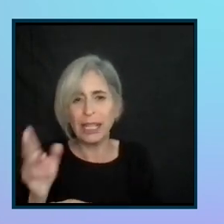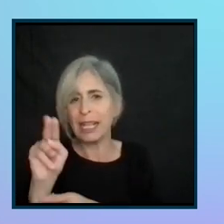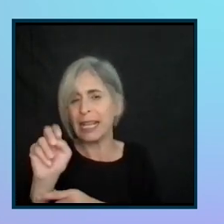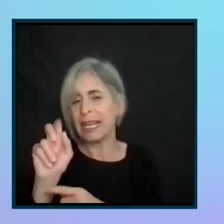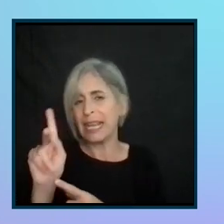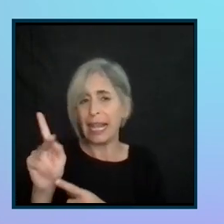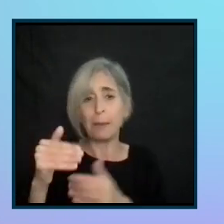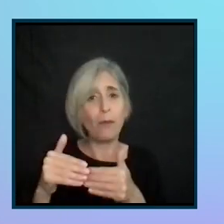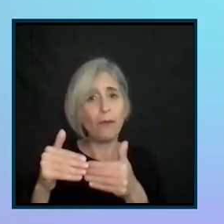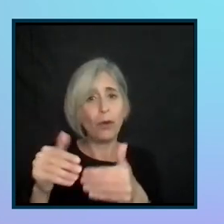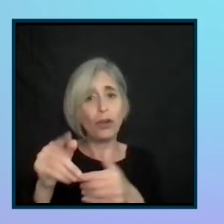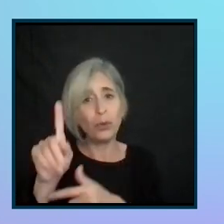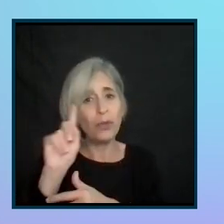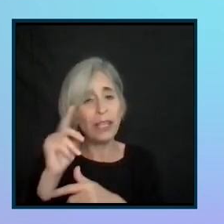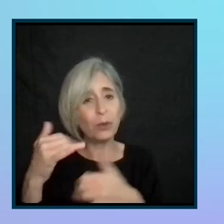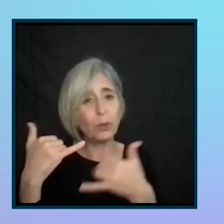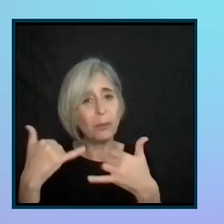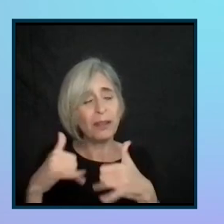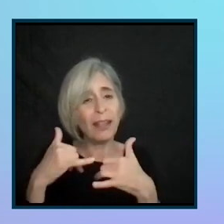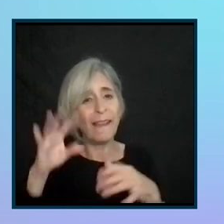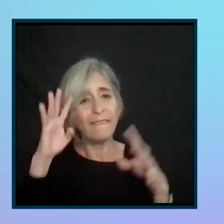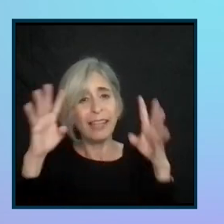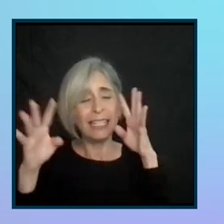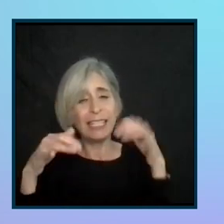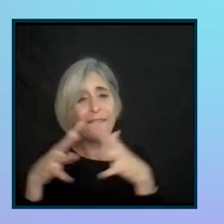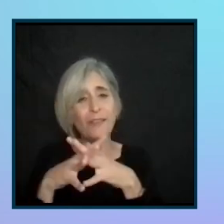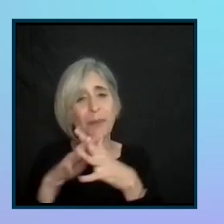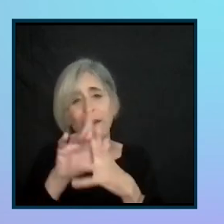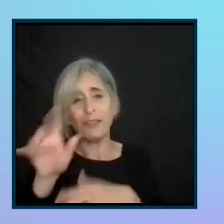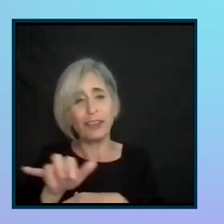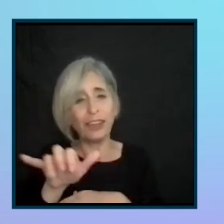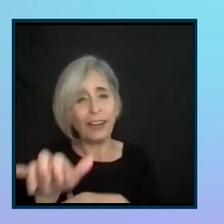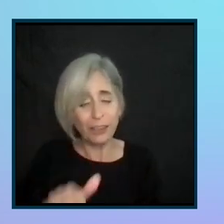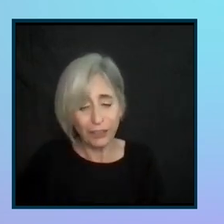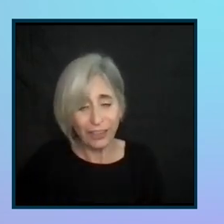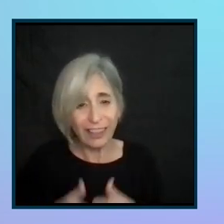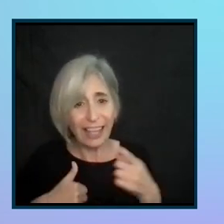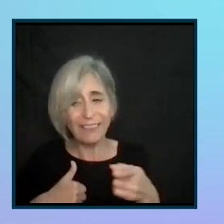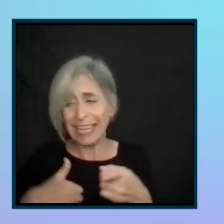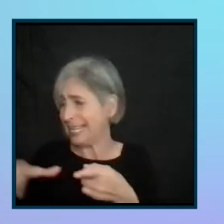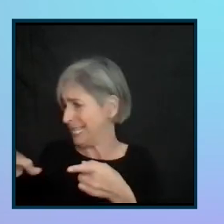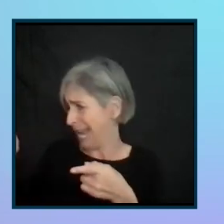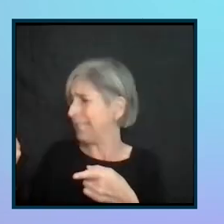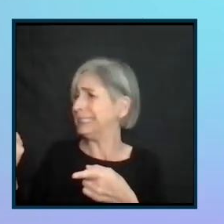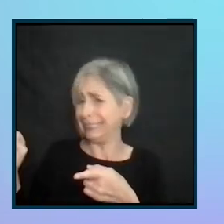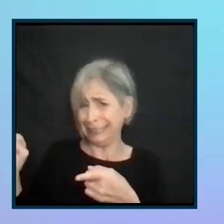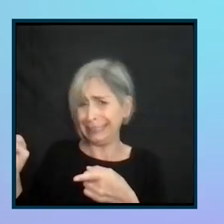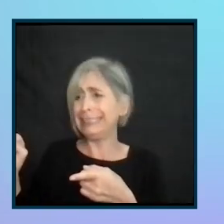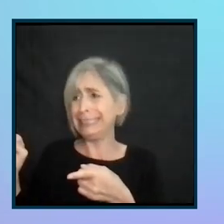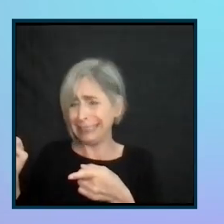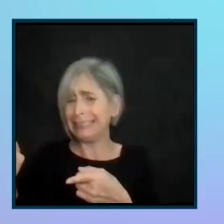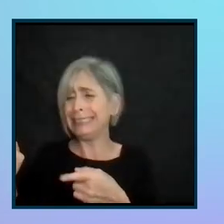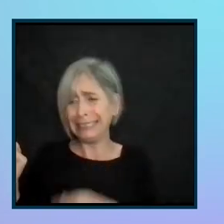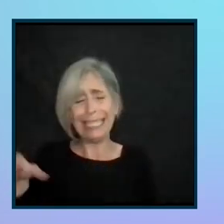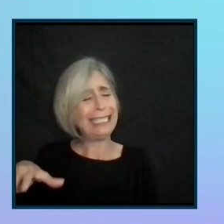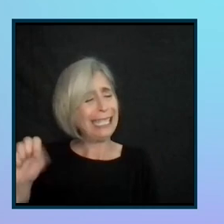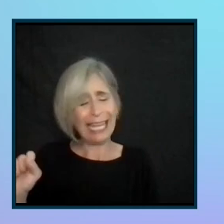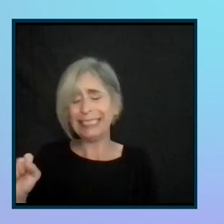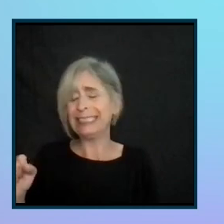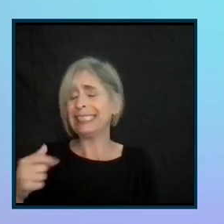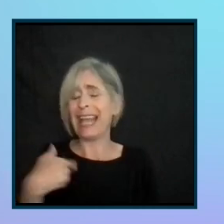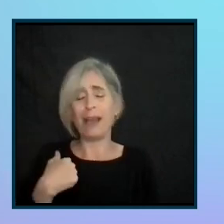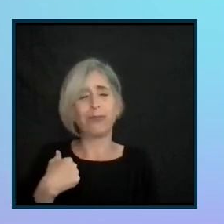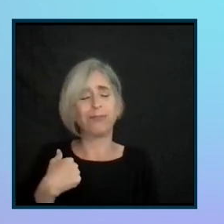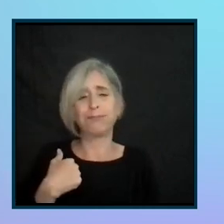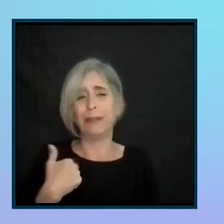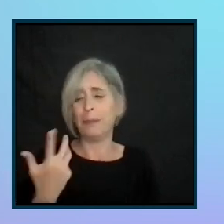moving forward, do you think you'll be playing fantasy football for the rest of your life? Absolutely. It's something that's been innate with me